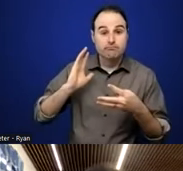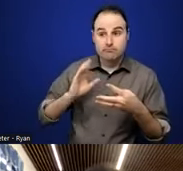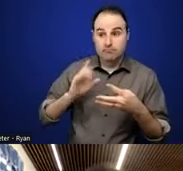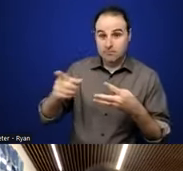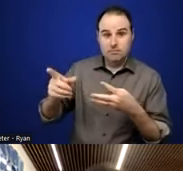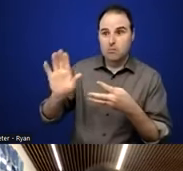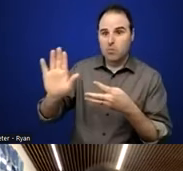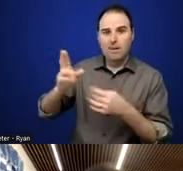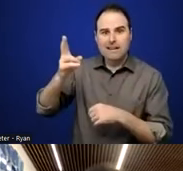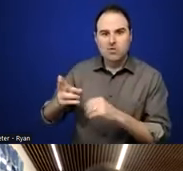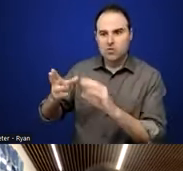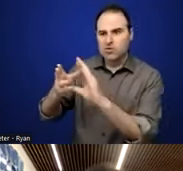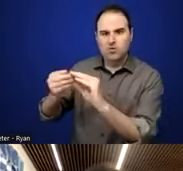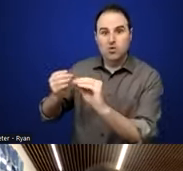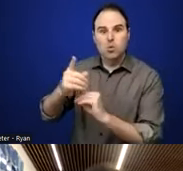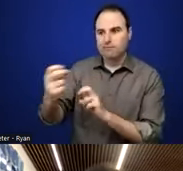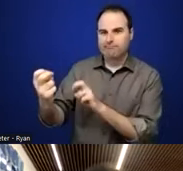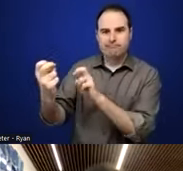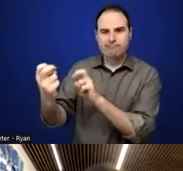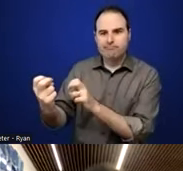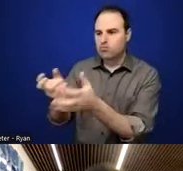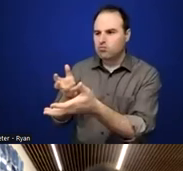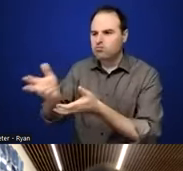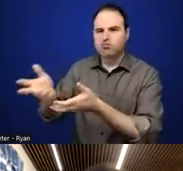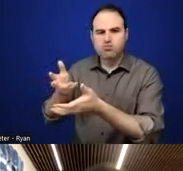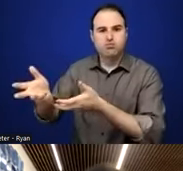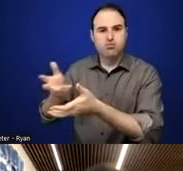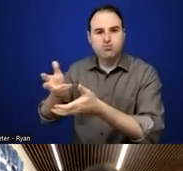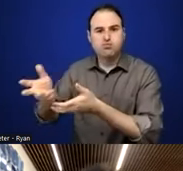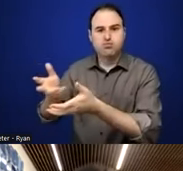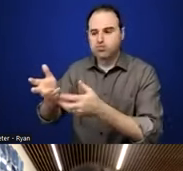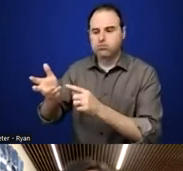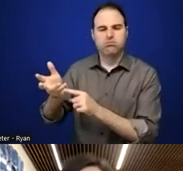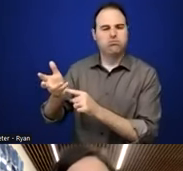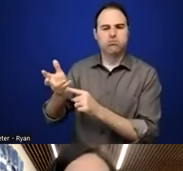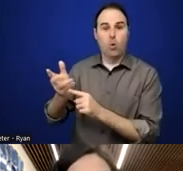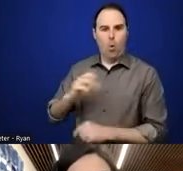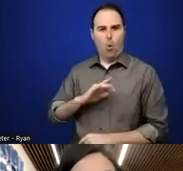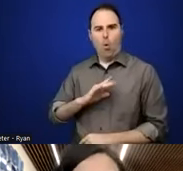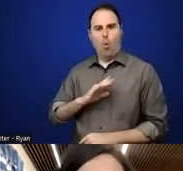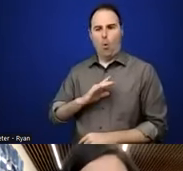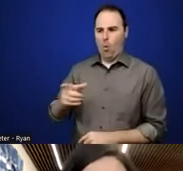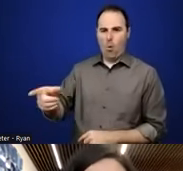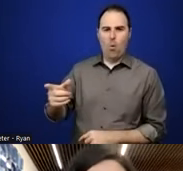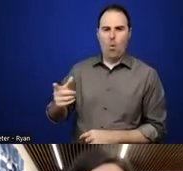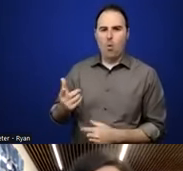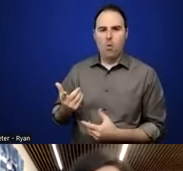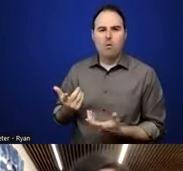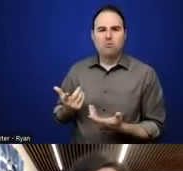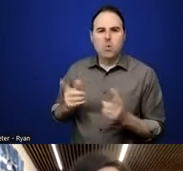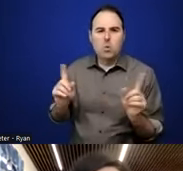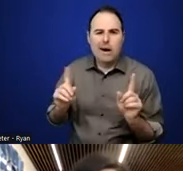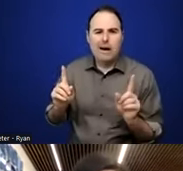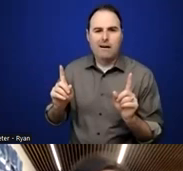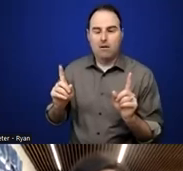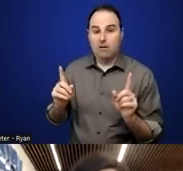And why was it meaningful? So what I would like to do is I'm going to go ahead and put y'all into some breakout rooms and invite you to share out from that,